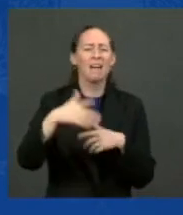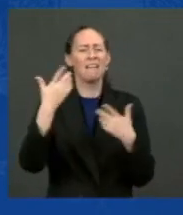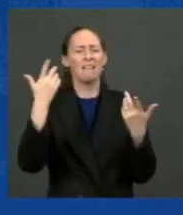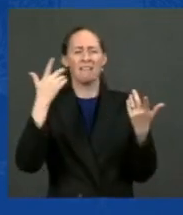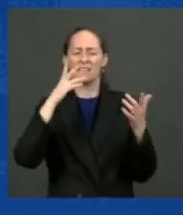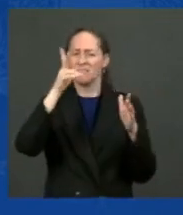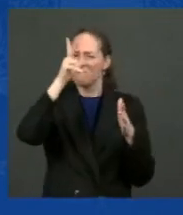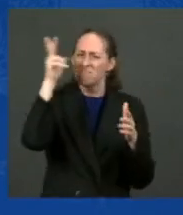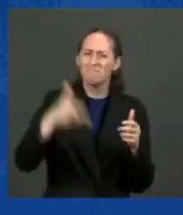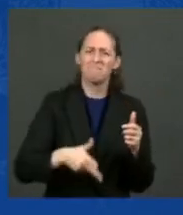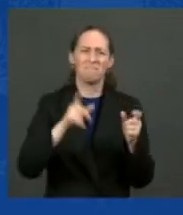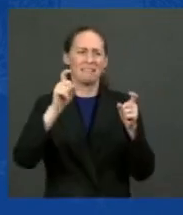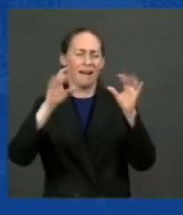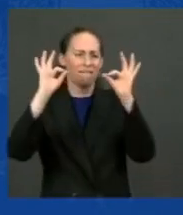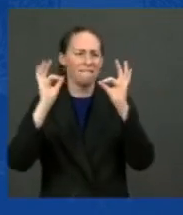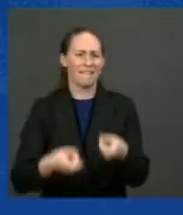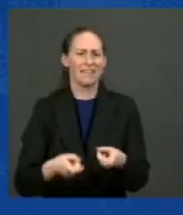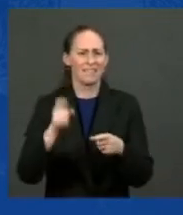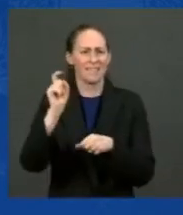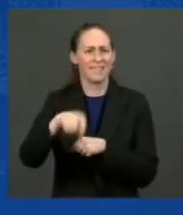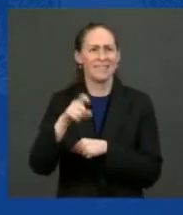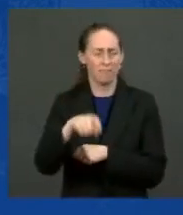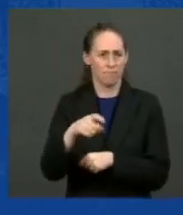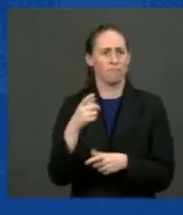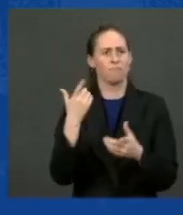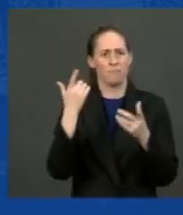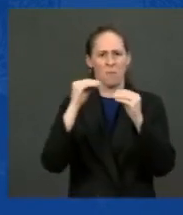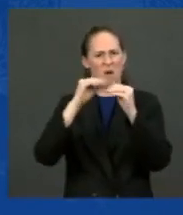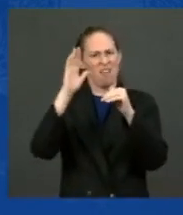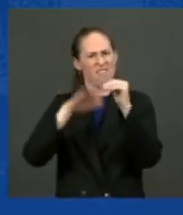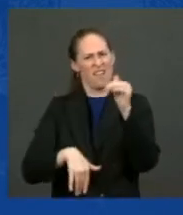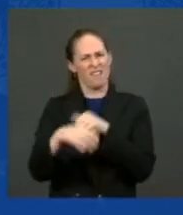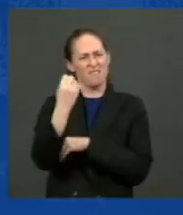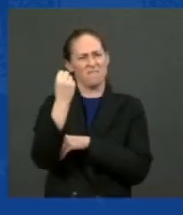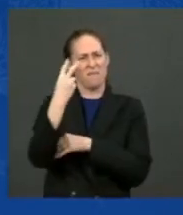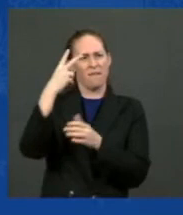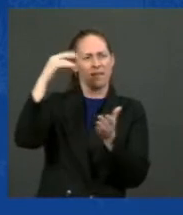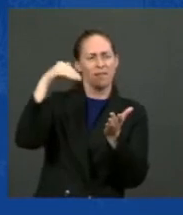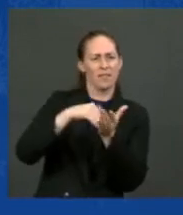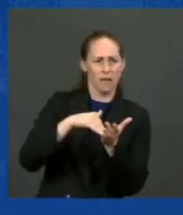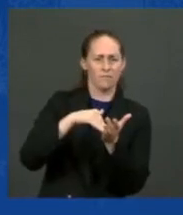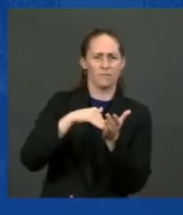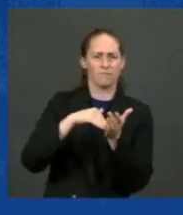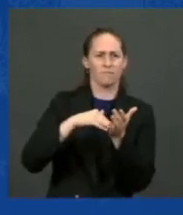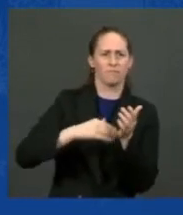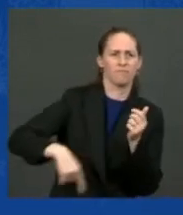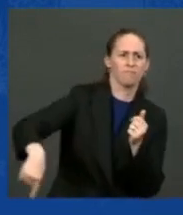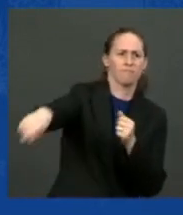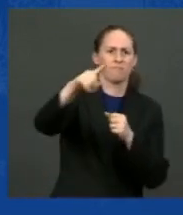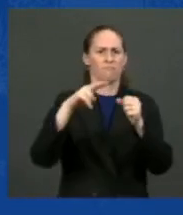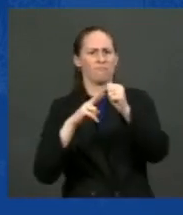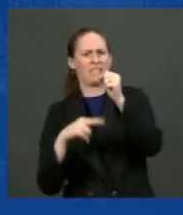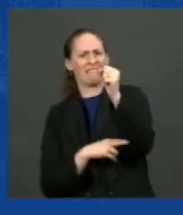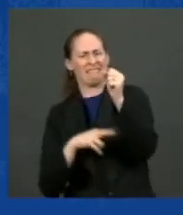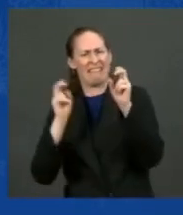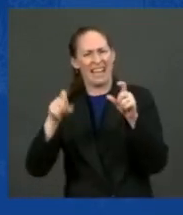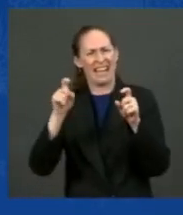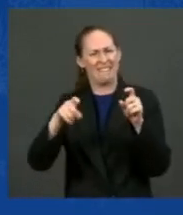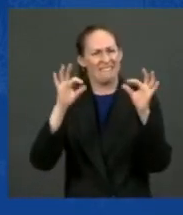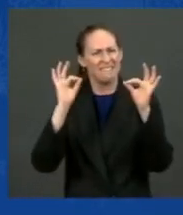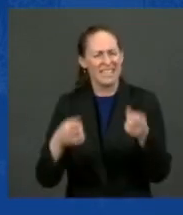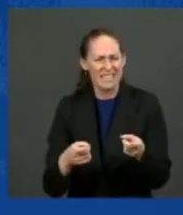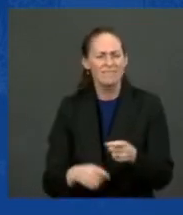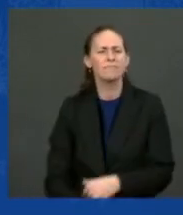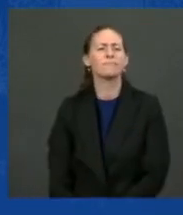Right including more than 1,200 bridges as the governor has been fighting to repair here in your state. 73, 7,300 miles